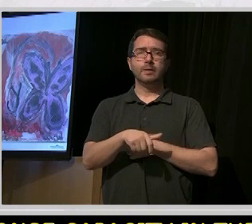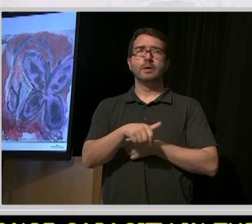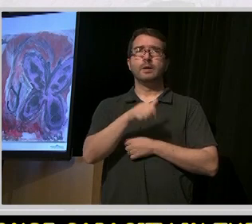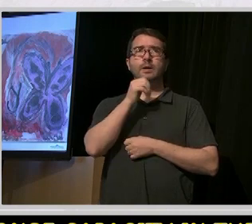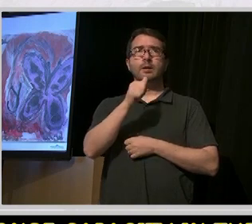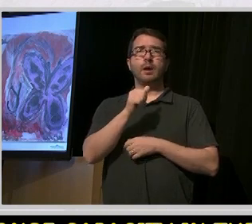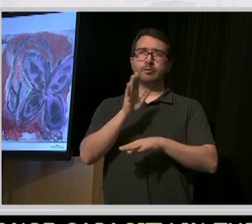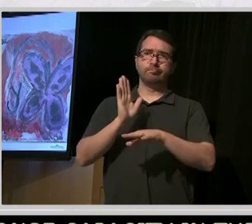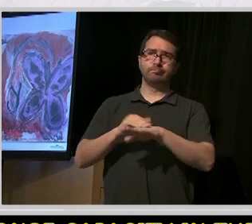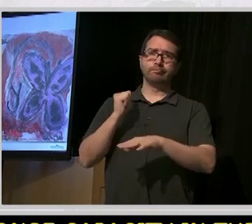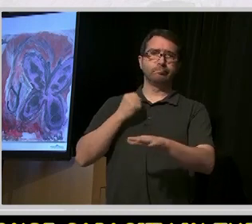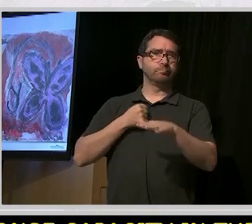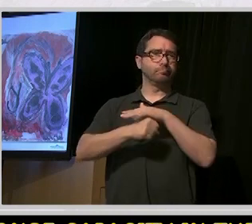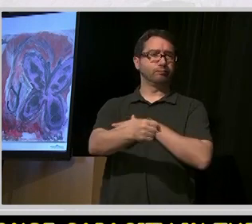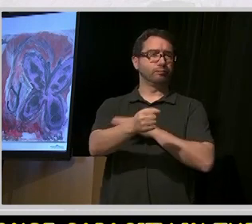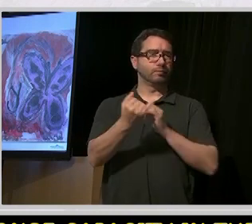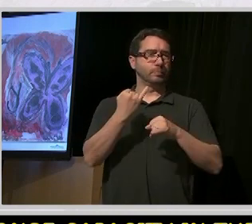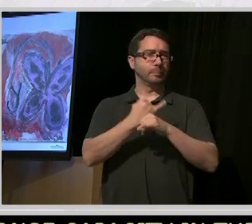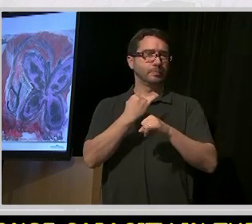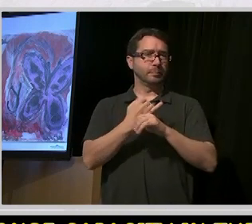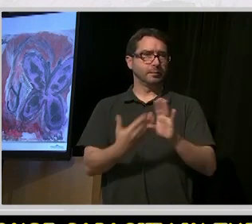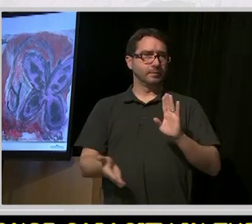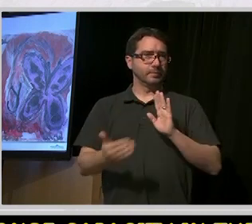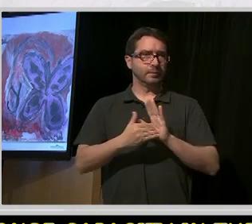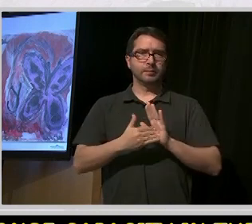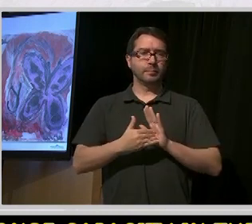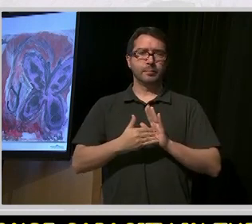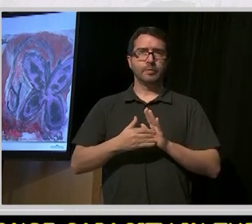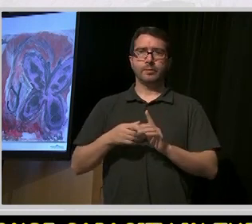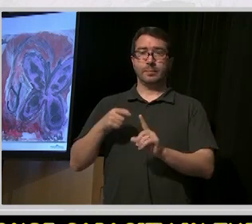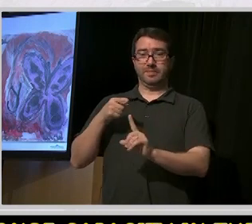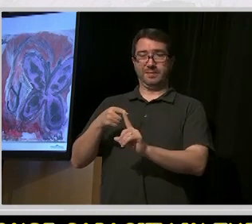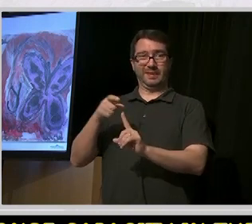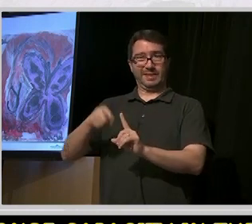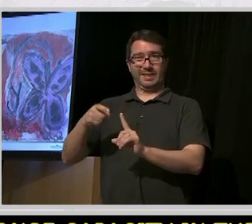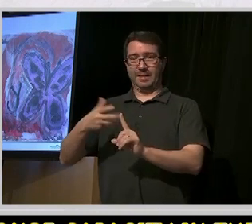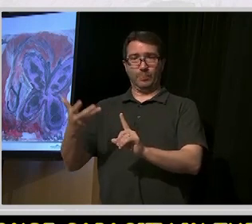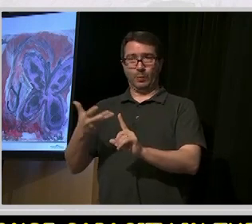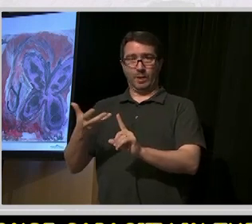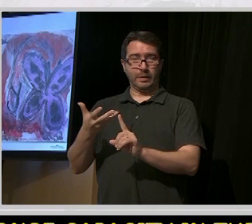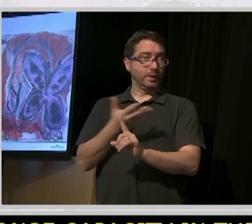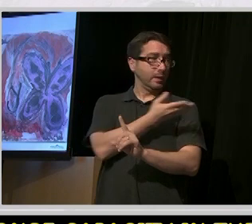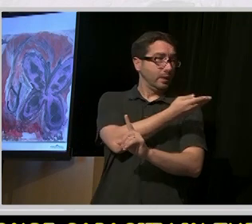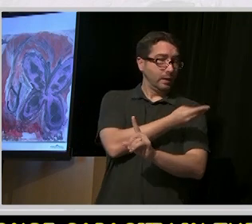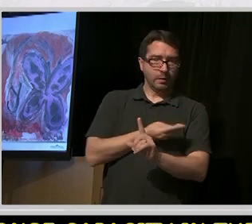back to the institution. The response is to get what they need to them in their own communities.